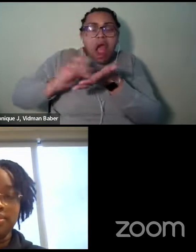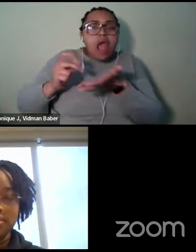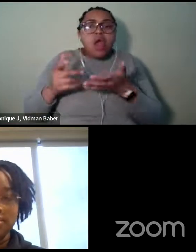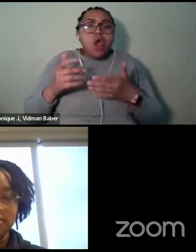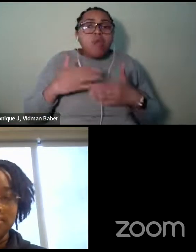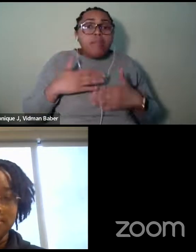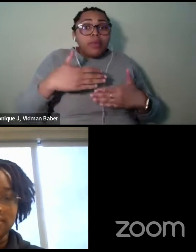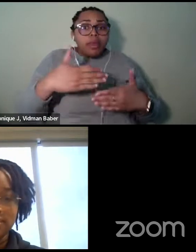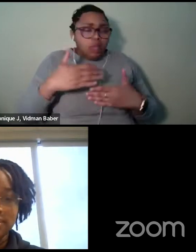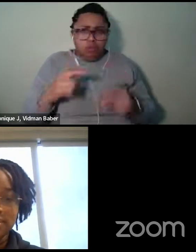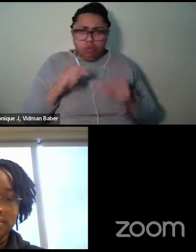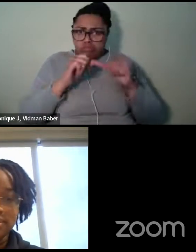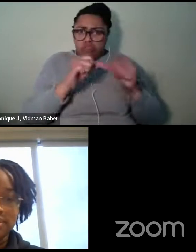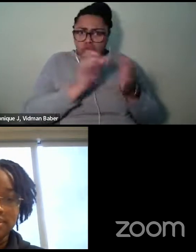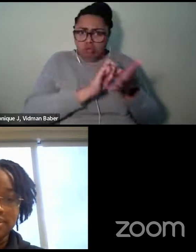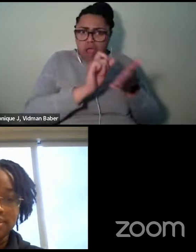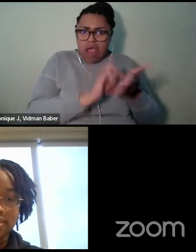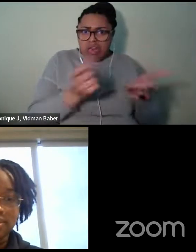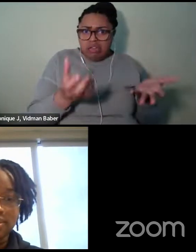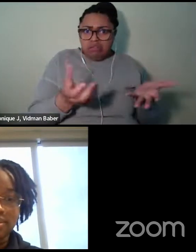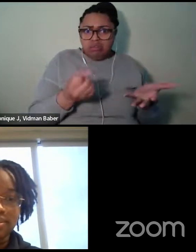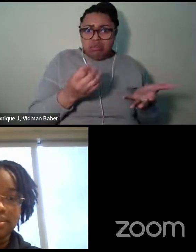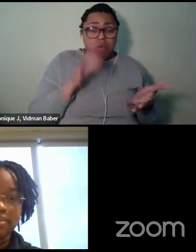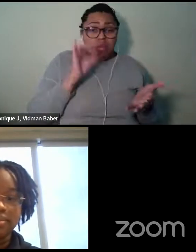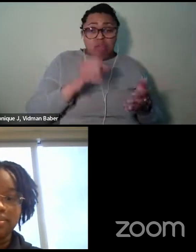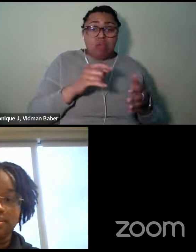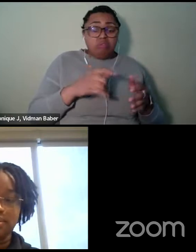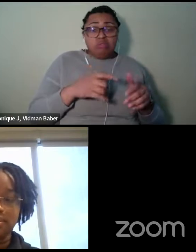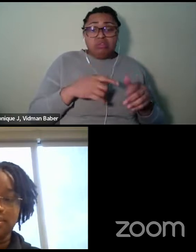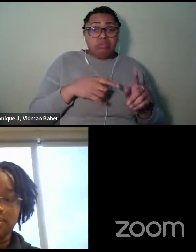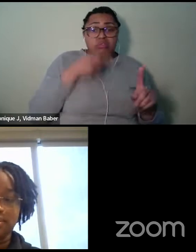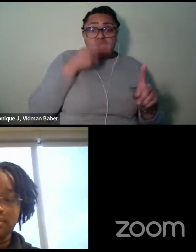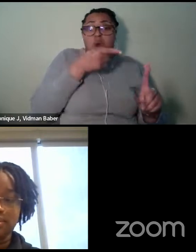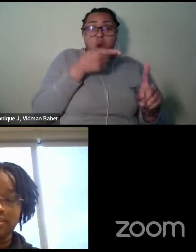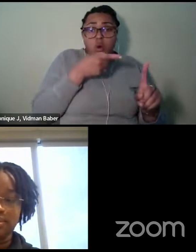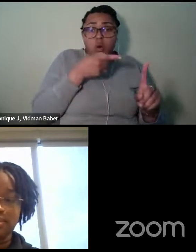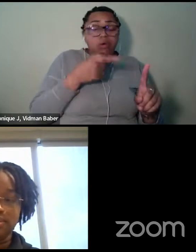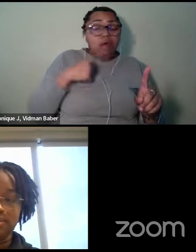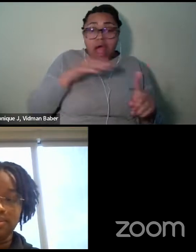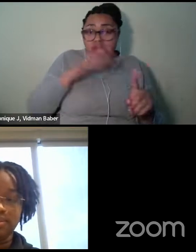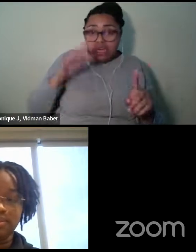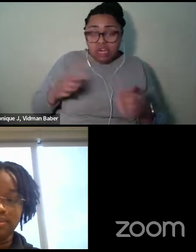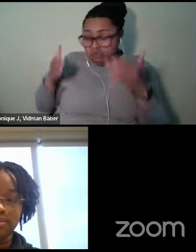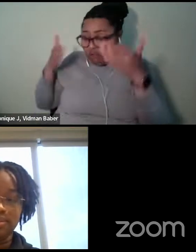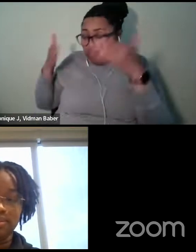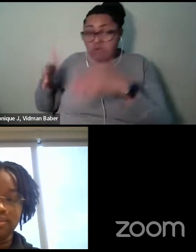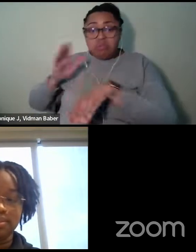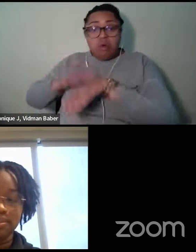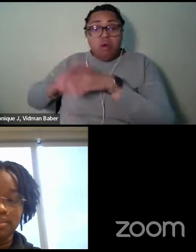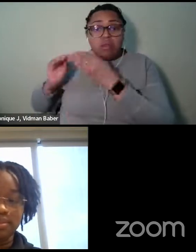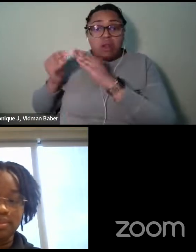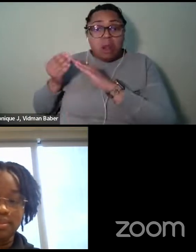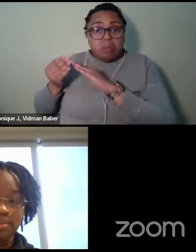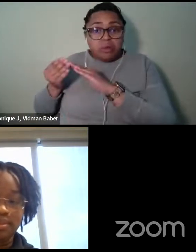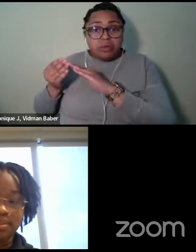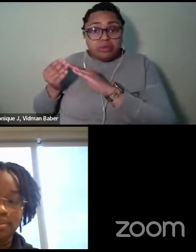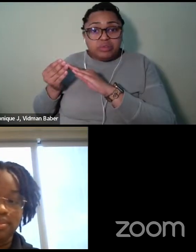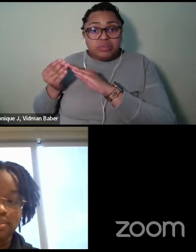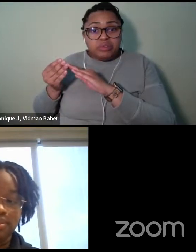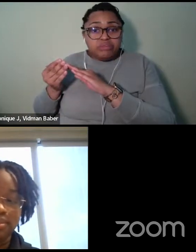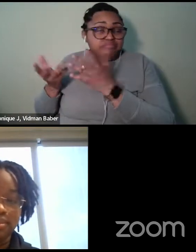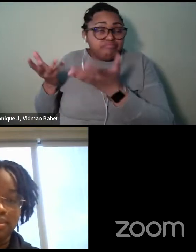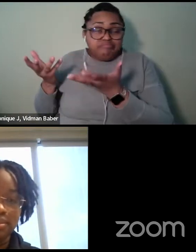write. So that was kind of our bottom line. So I, I never paid attention to those kinds of statistics or anything like that.